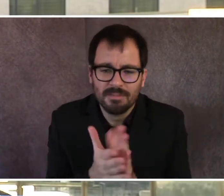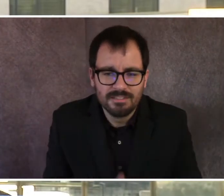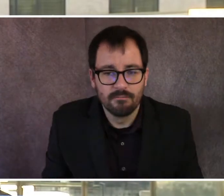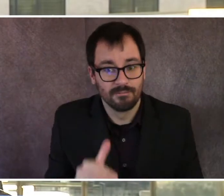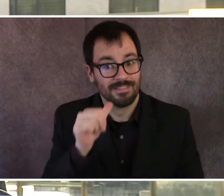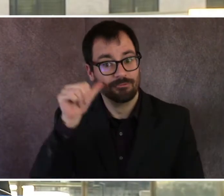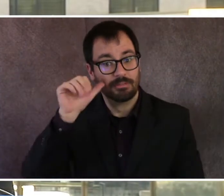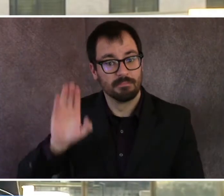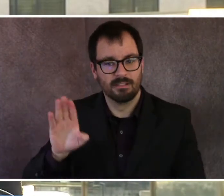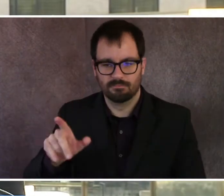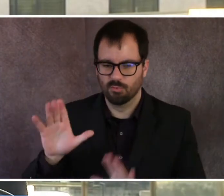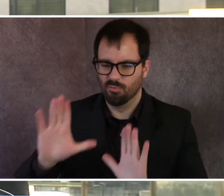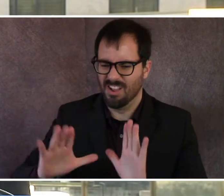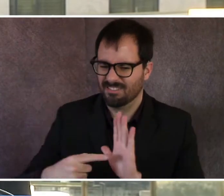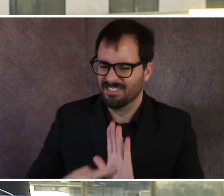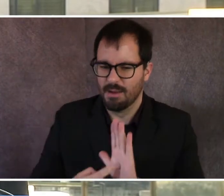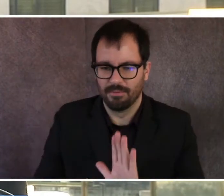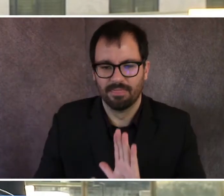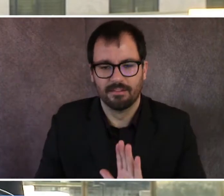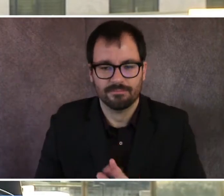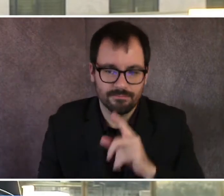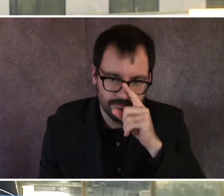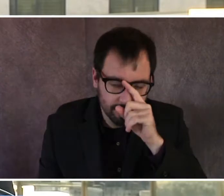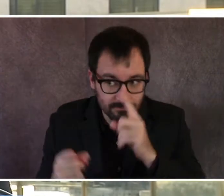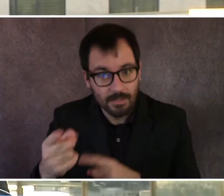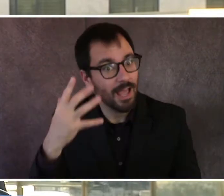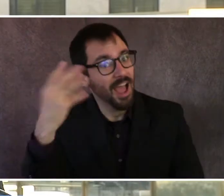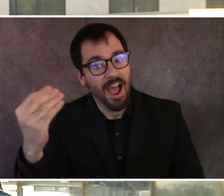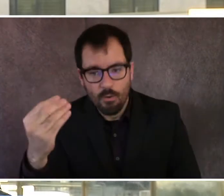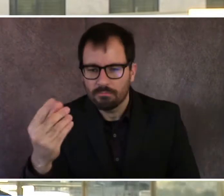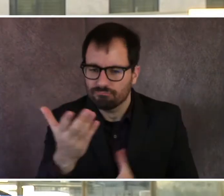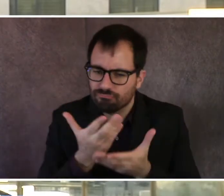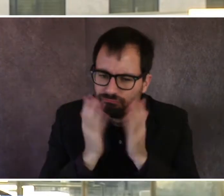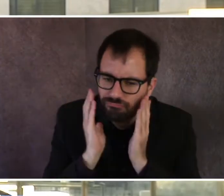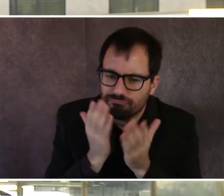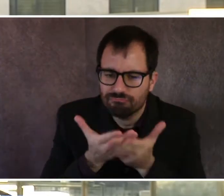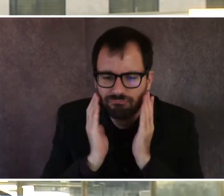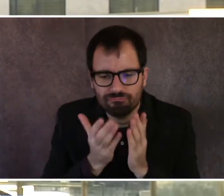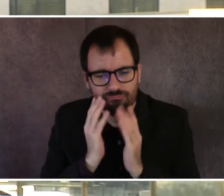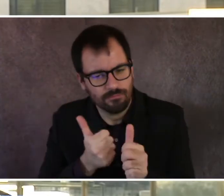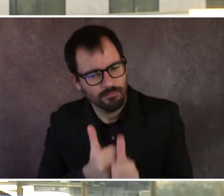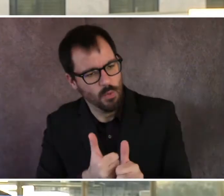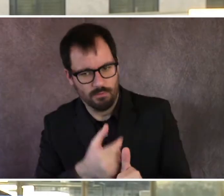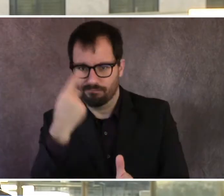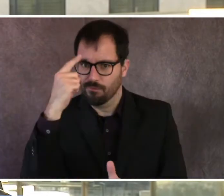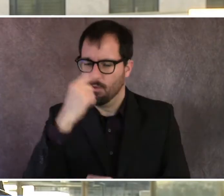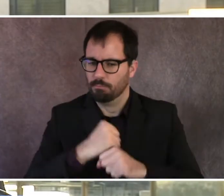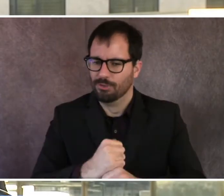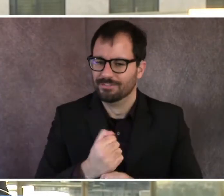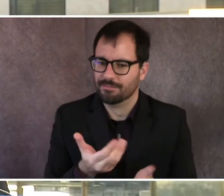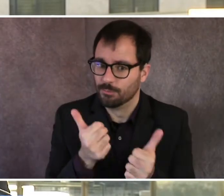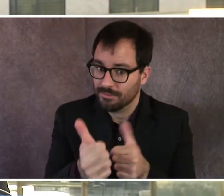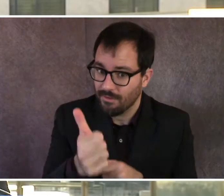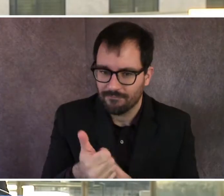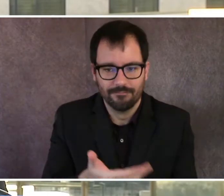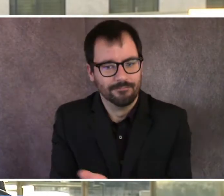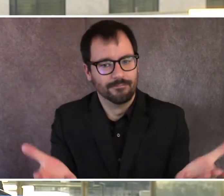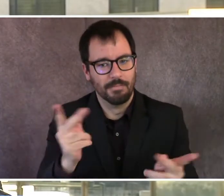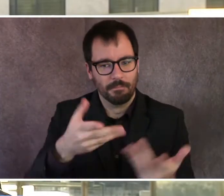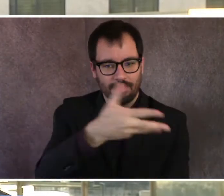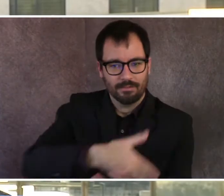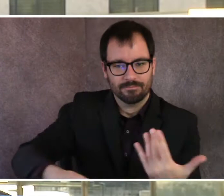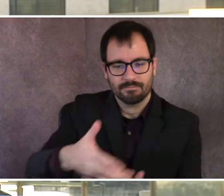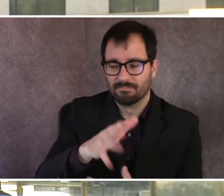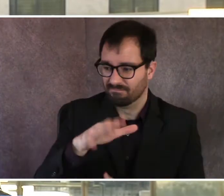covering, follow the guidelines that are in place to protect yourself and other people around you. This certainly is a historic